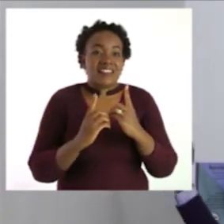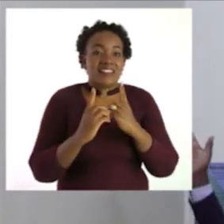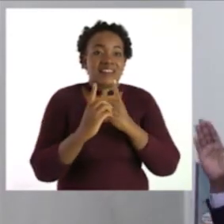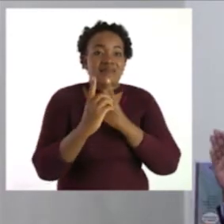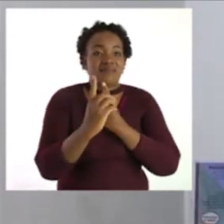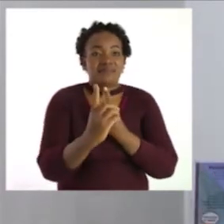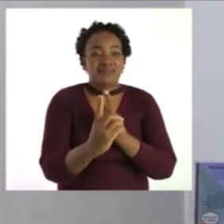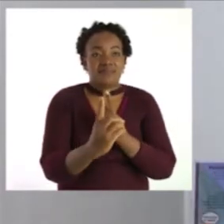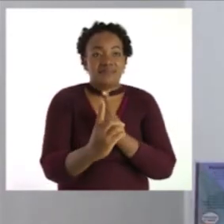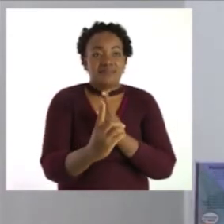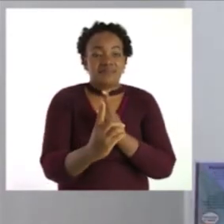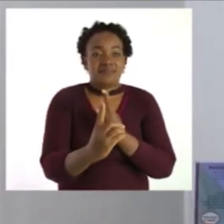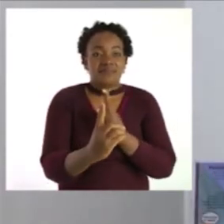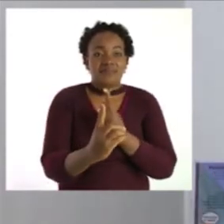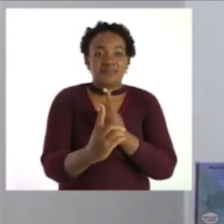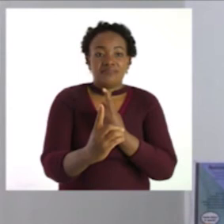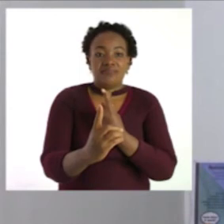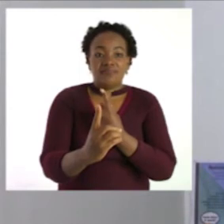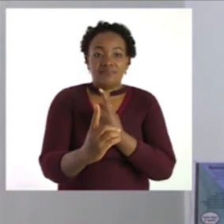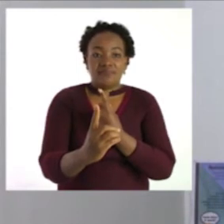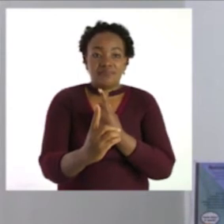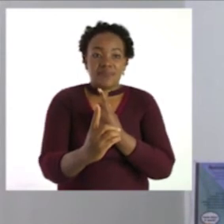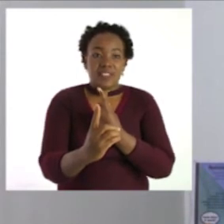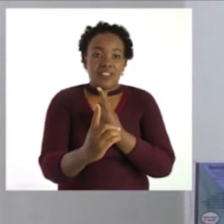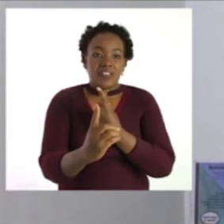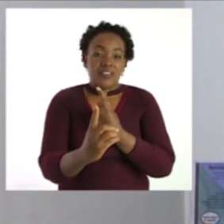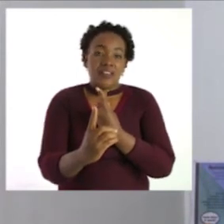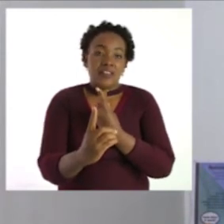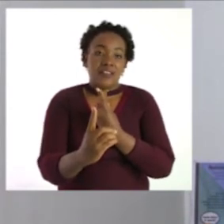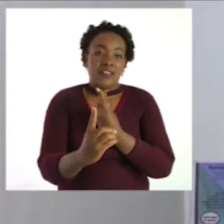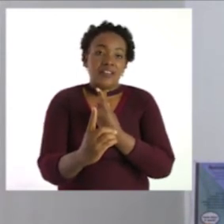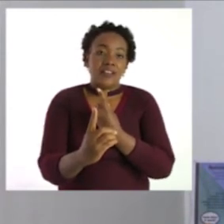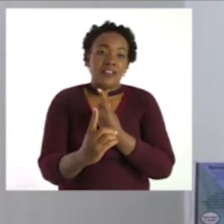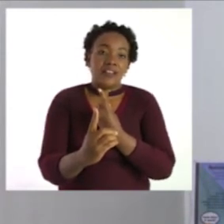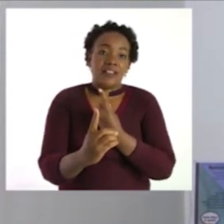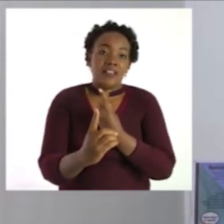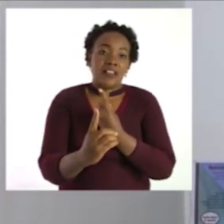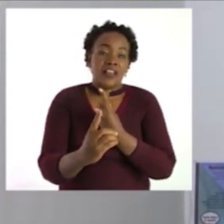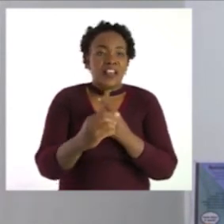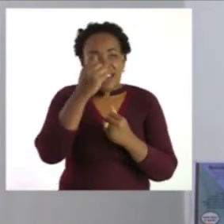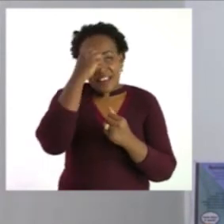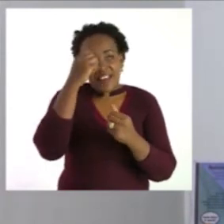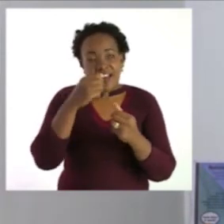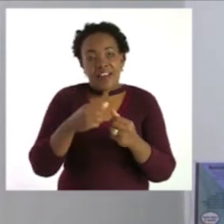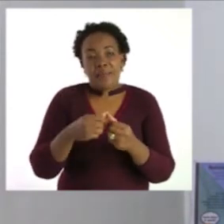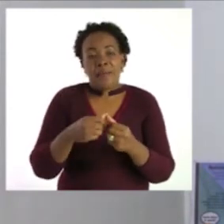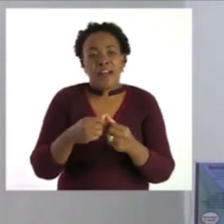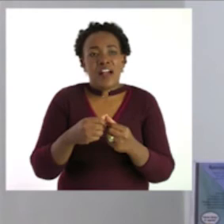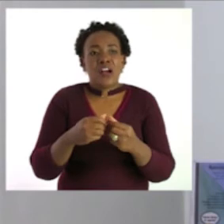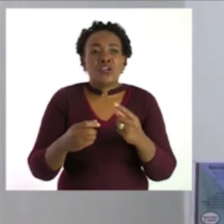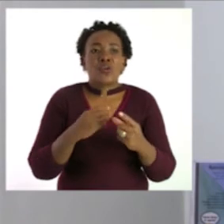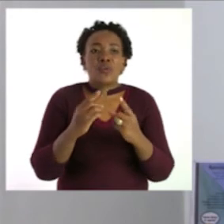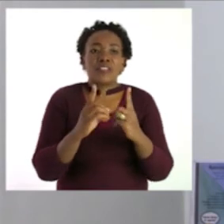we spread them in front as well and remember to social